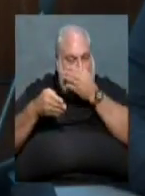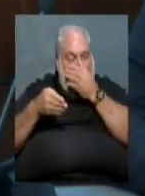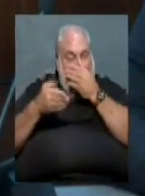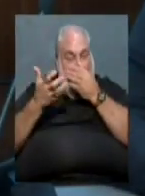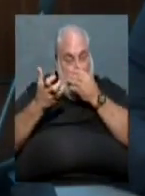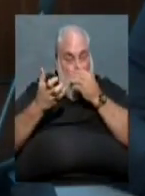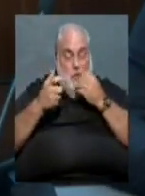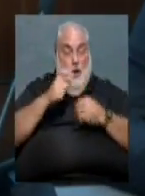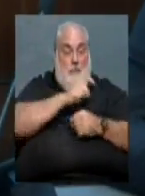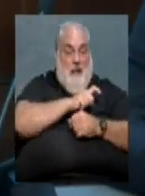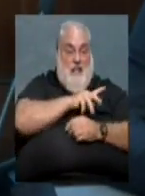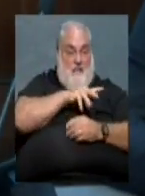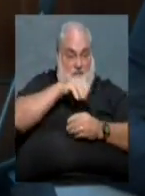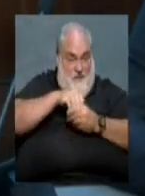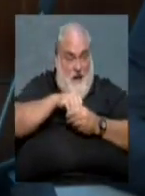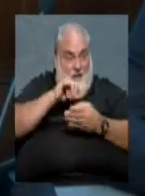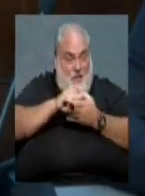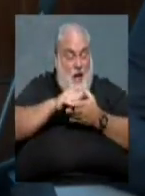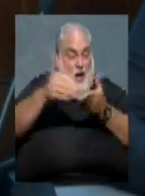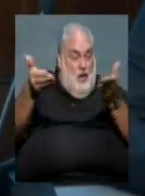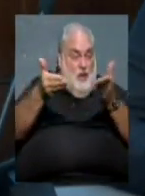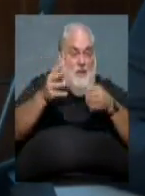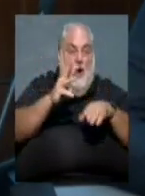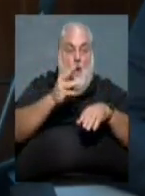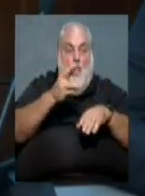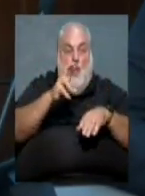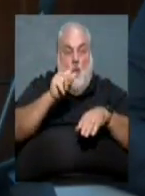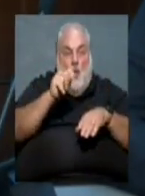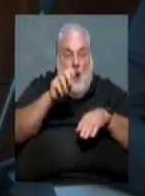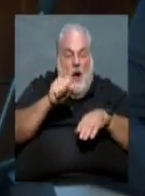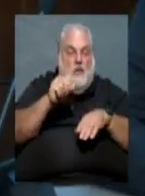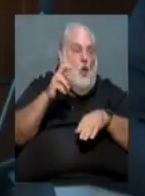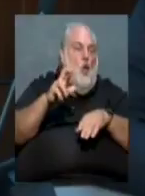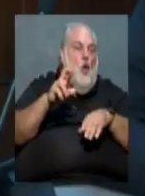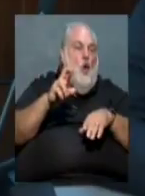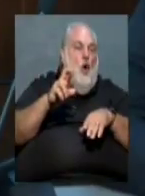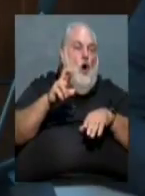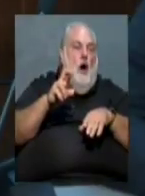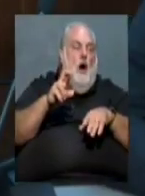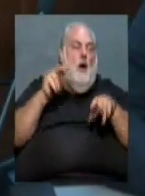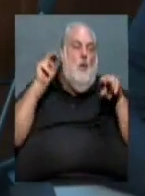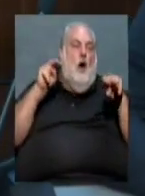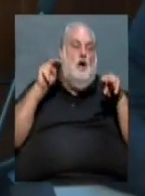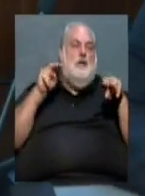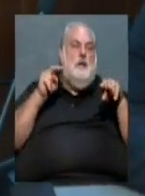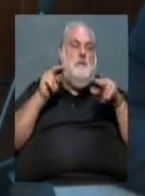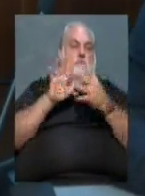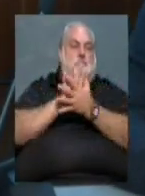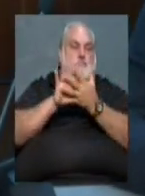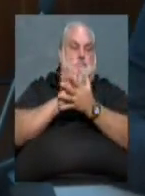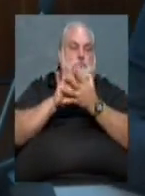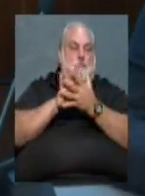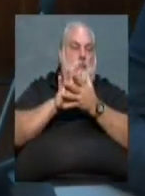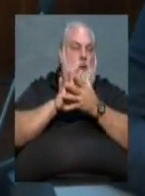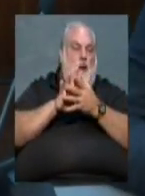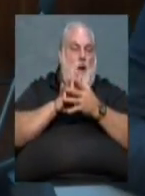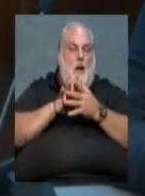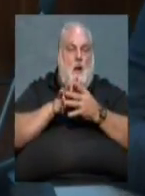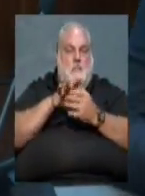Do you want your police officers out there serving warrants for hot checks or do you want them out there patrolling the neighborhood? And so the